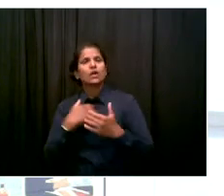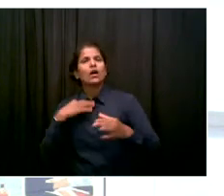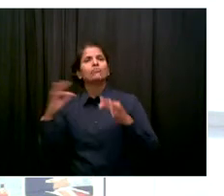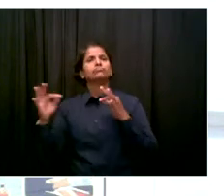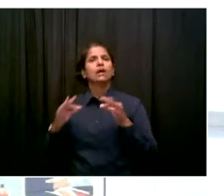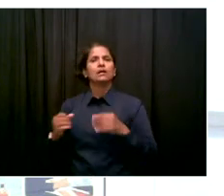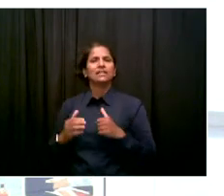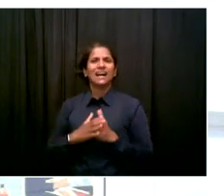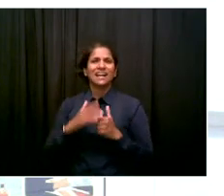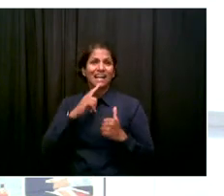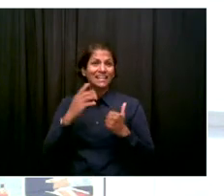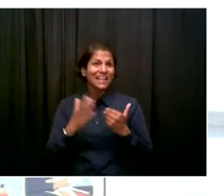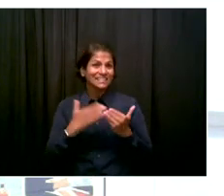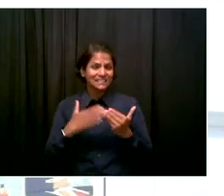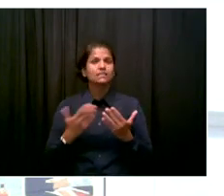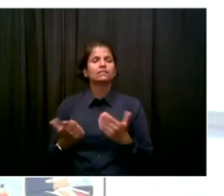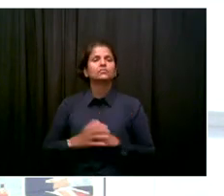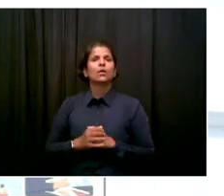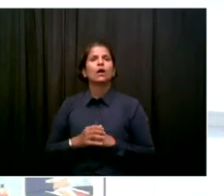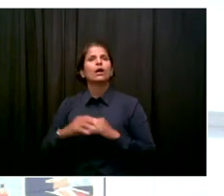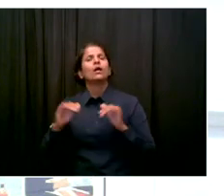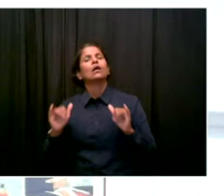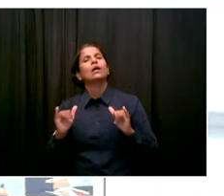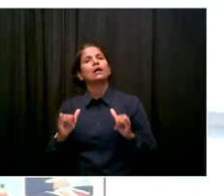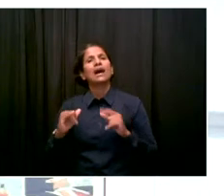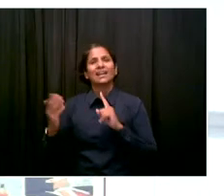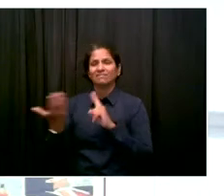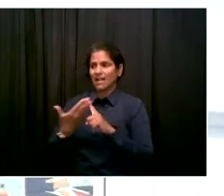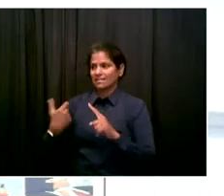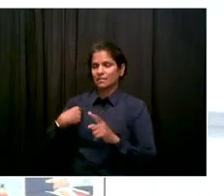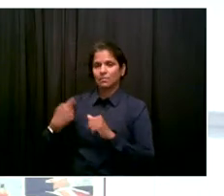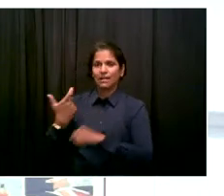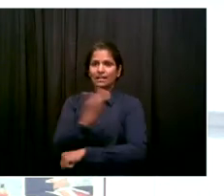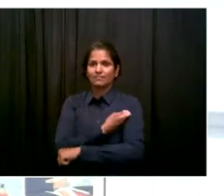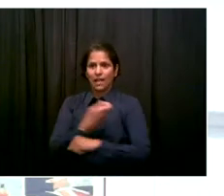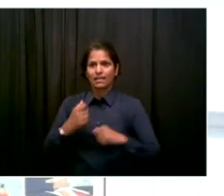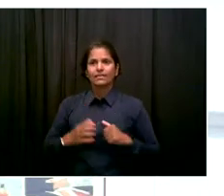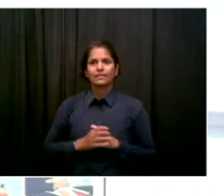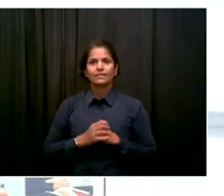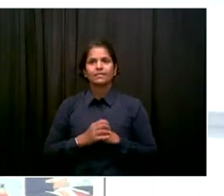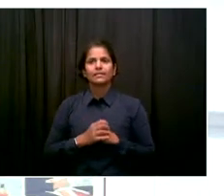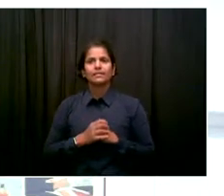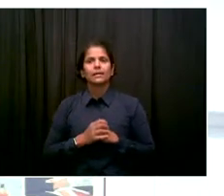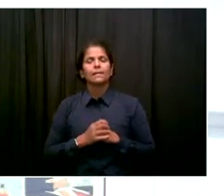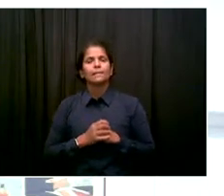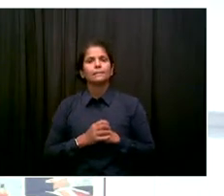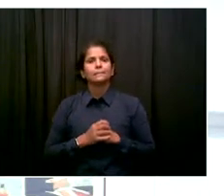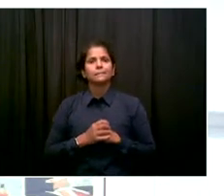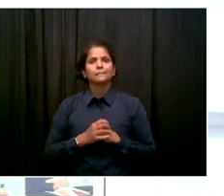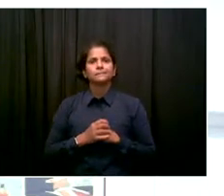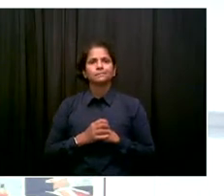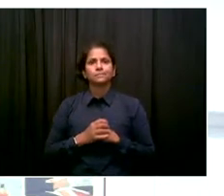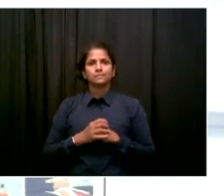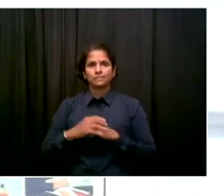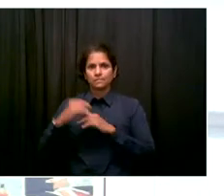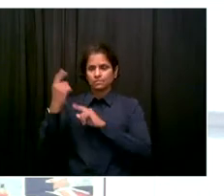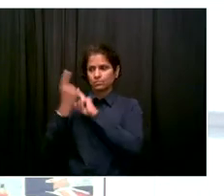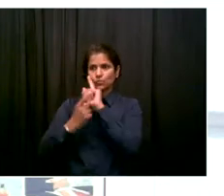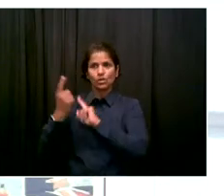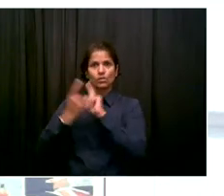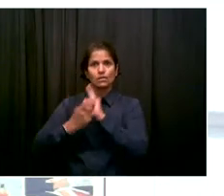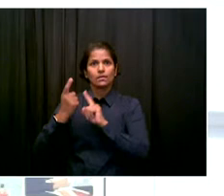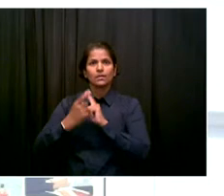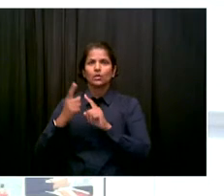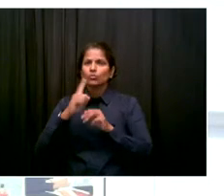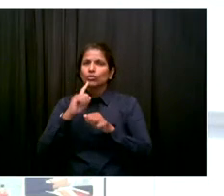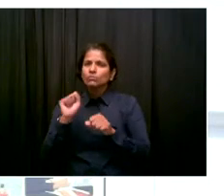chose to get vaccinated, answering questions, and having those one-on-one conversations that can change minds. And we are